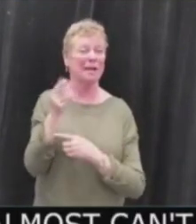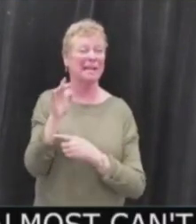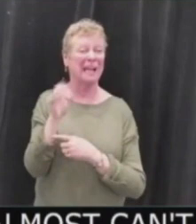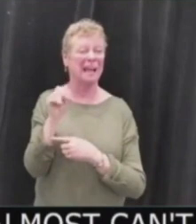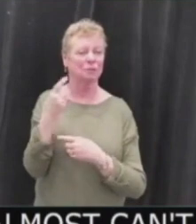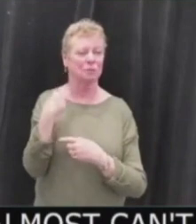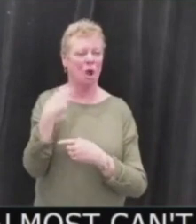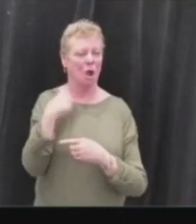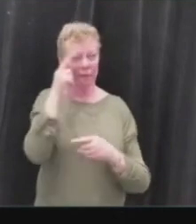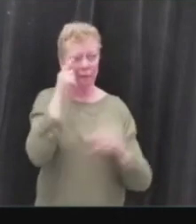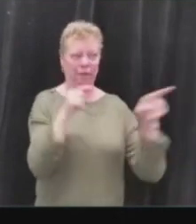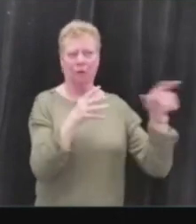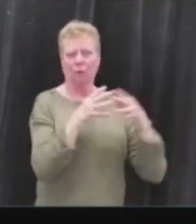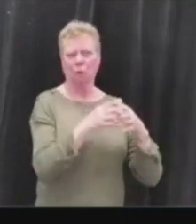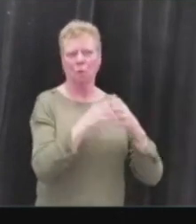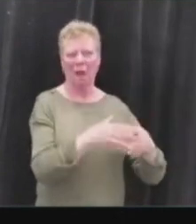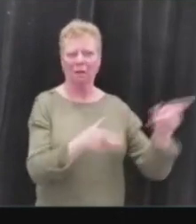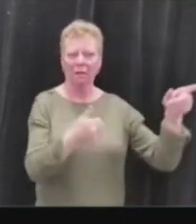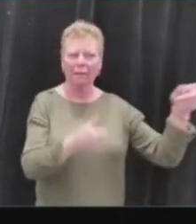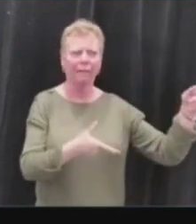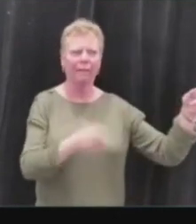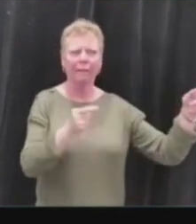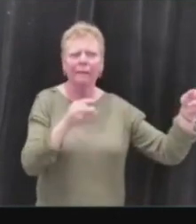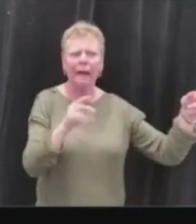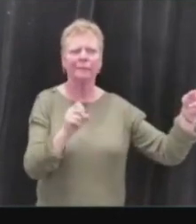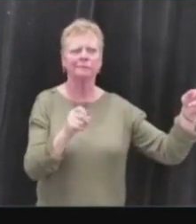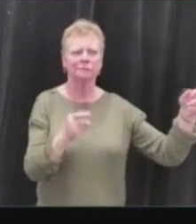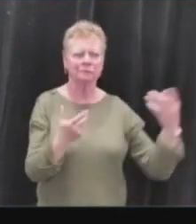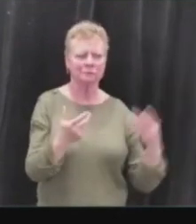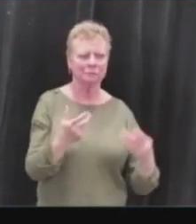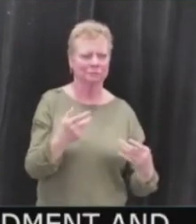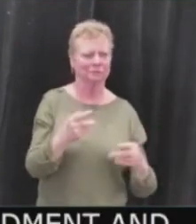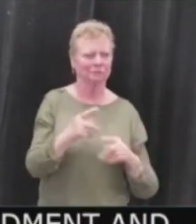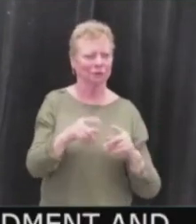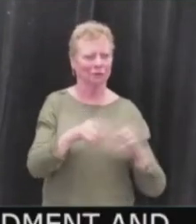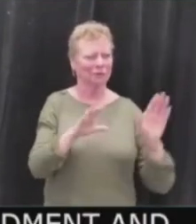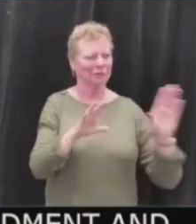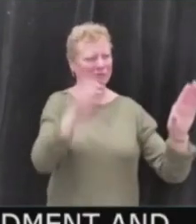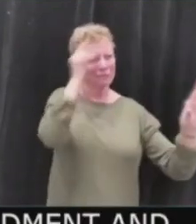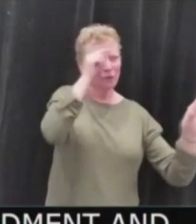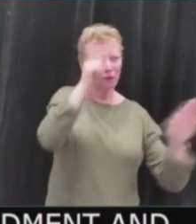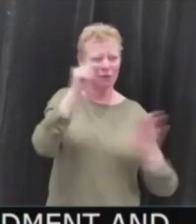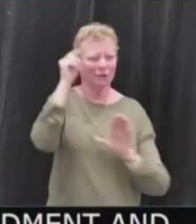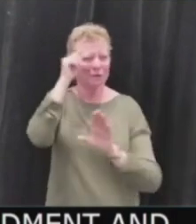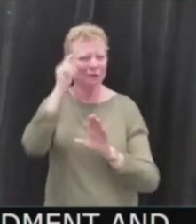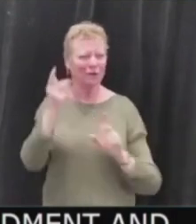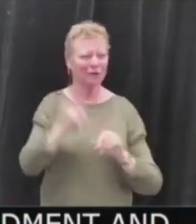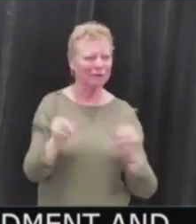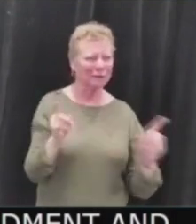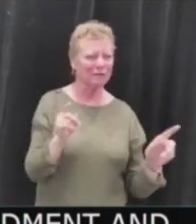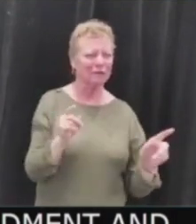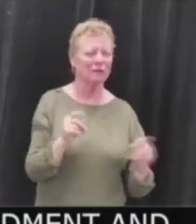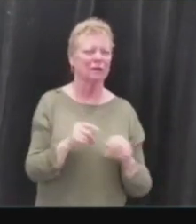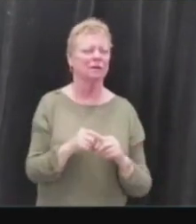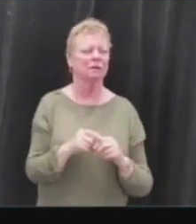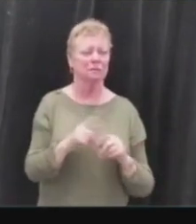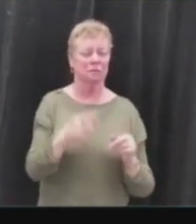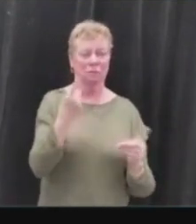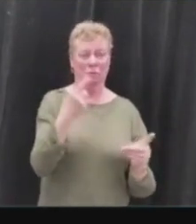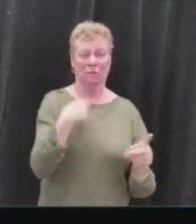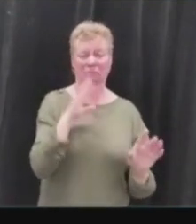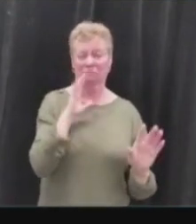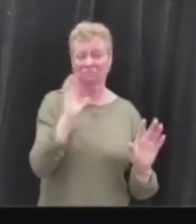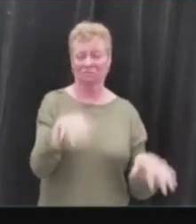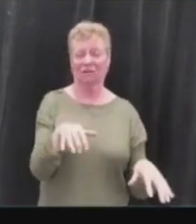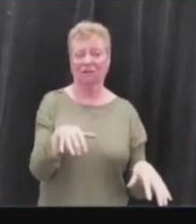arguments about the Second Amendment and some of the mythology we have in this country. One shocking stat I'll mention is